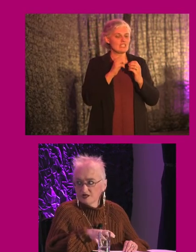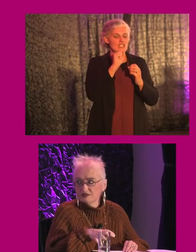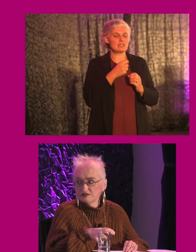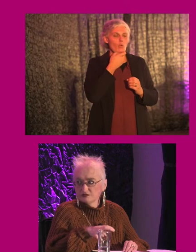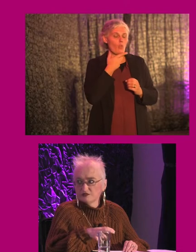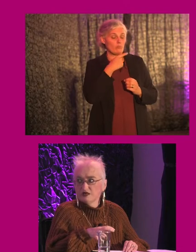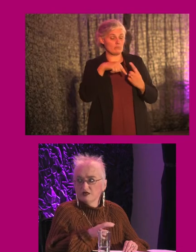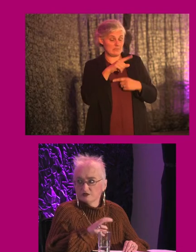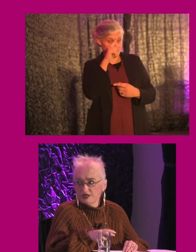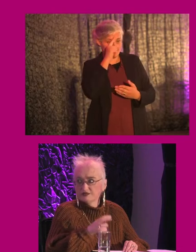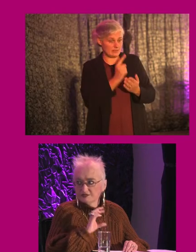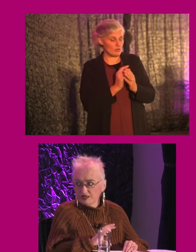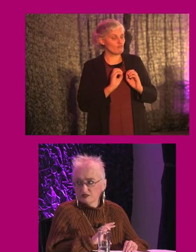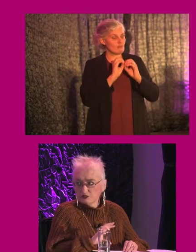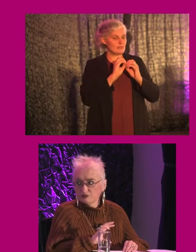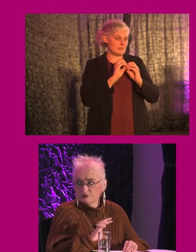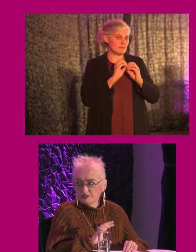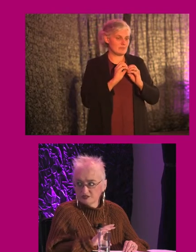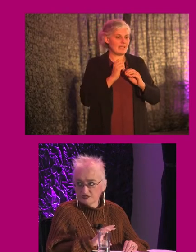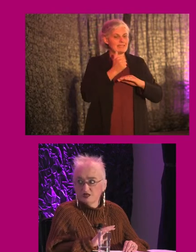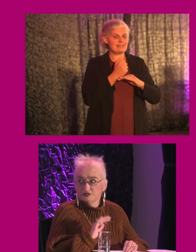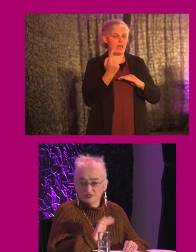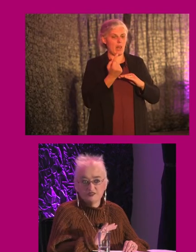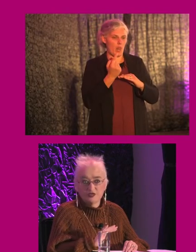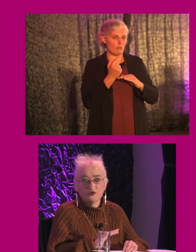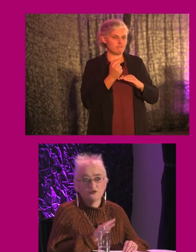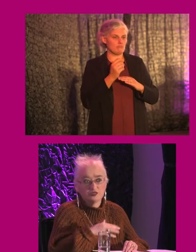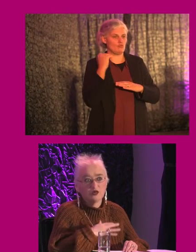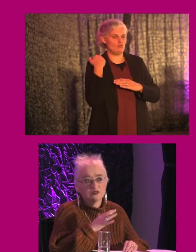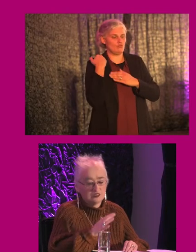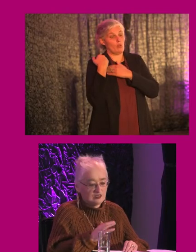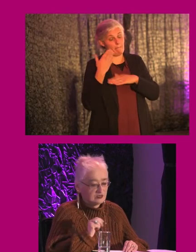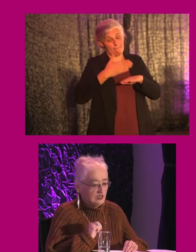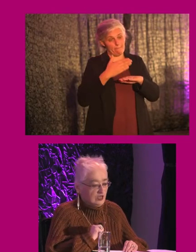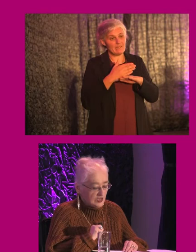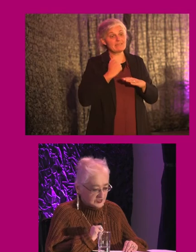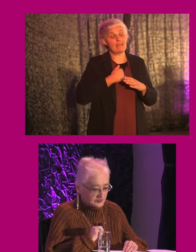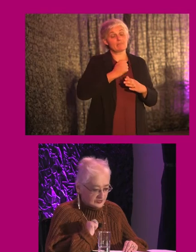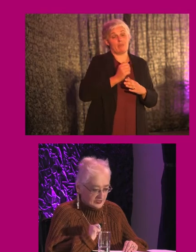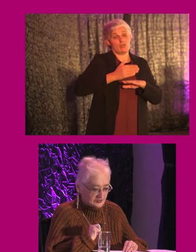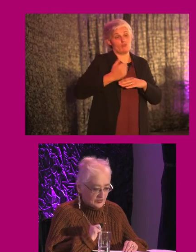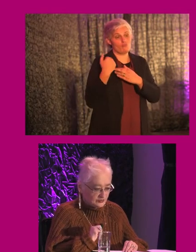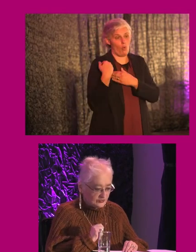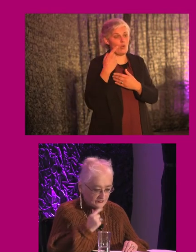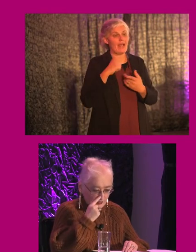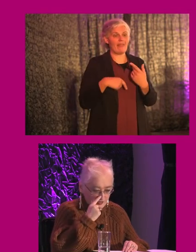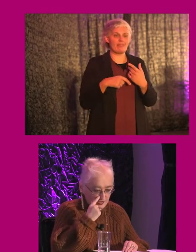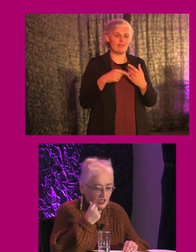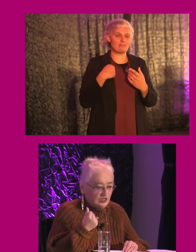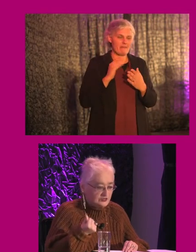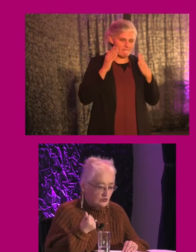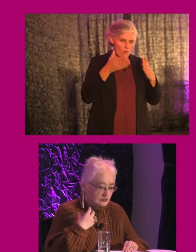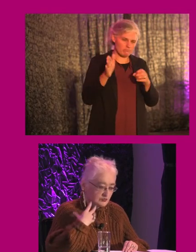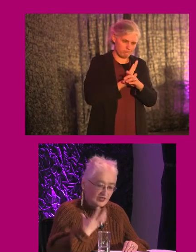they decided to create this standalone position. So this is my focus, Equality and Accessibility is my pure focus.